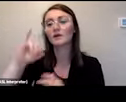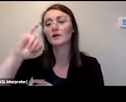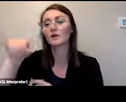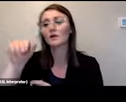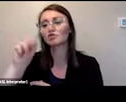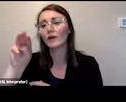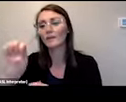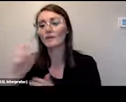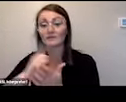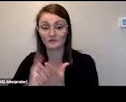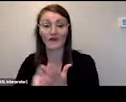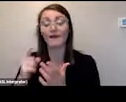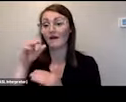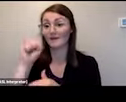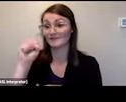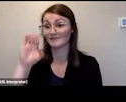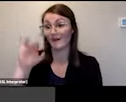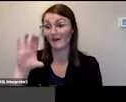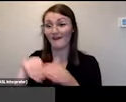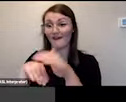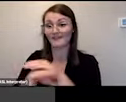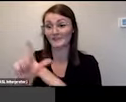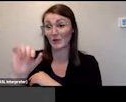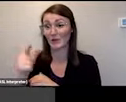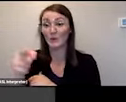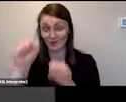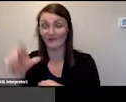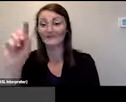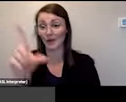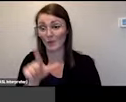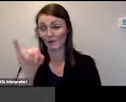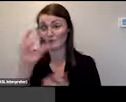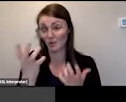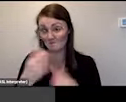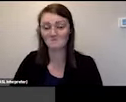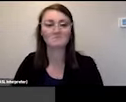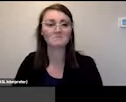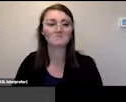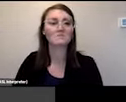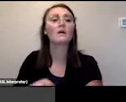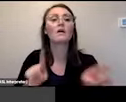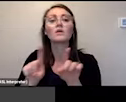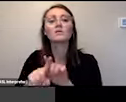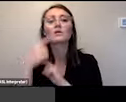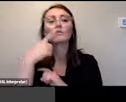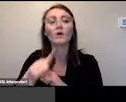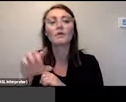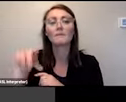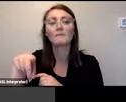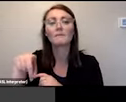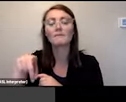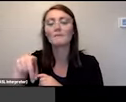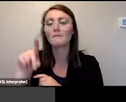logo that you can download on thingiverse another cool thing is i thought about adding puffy paint to models to do braille labels